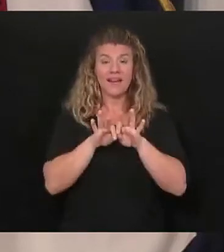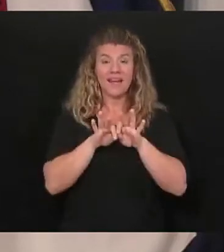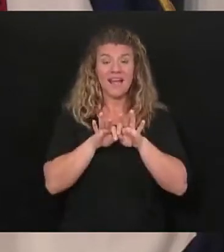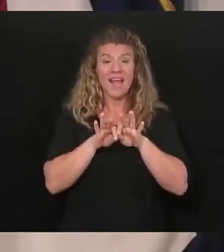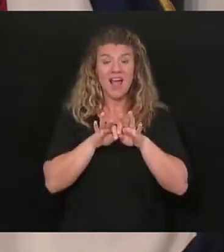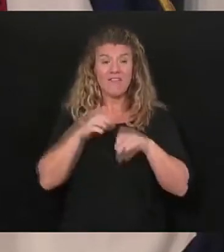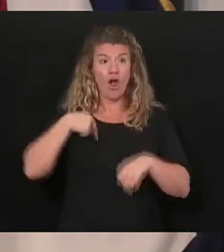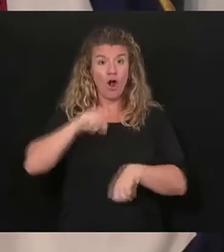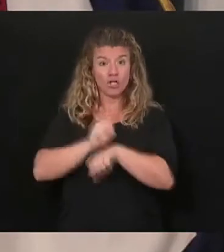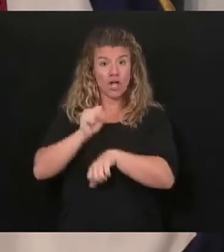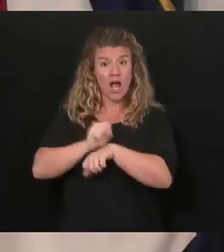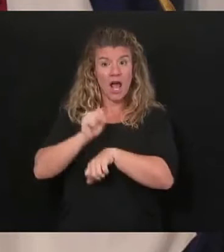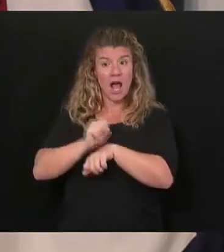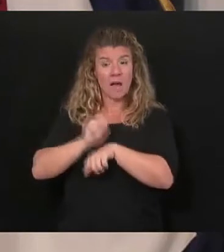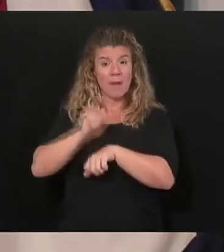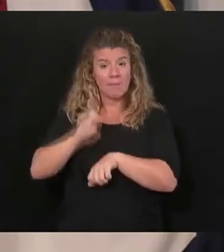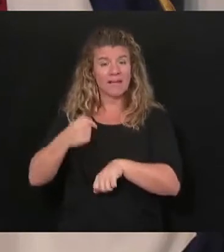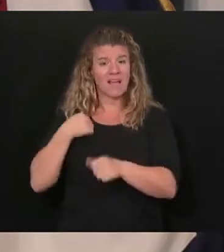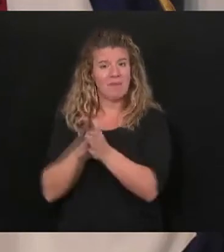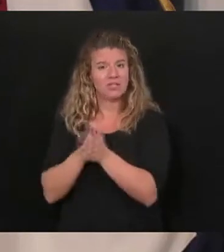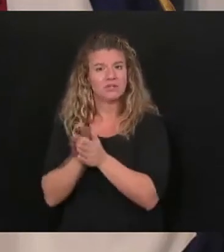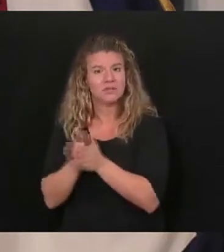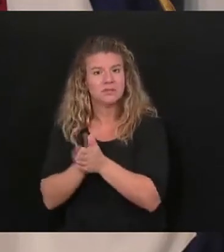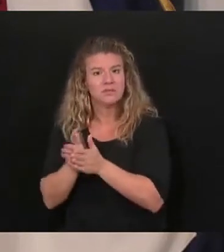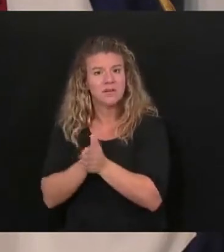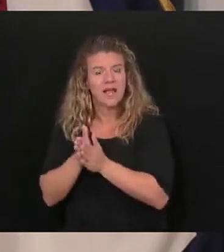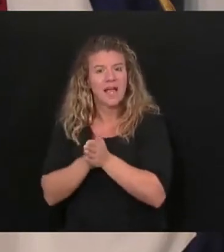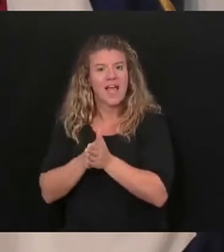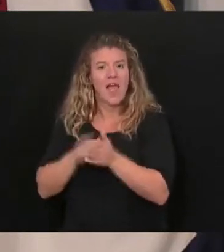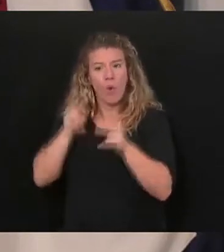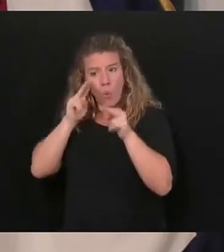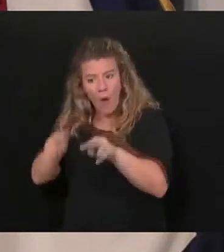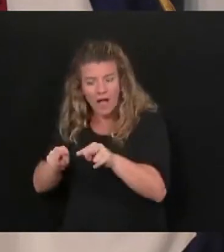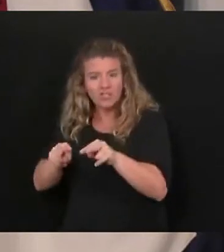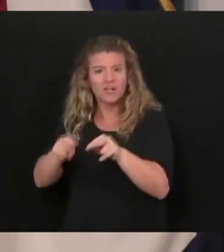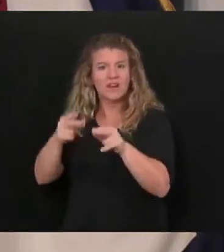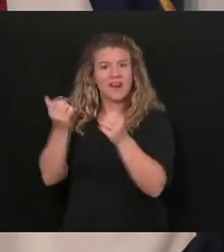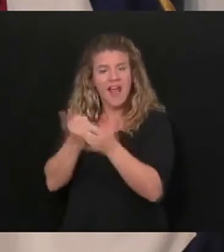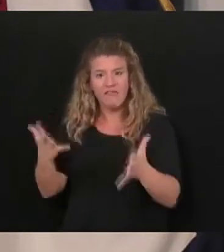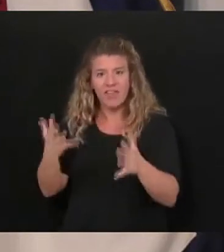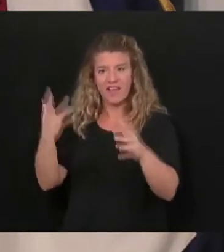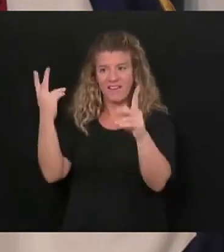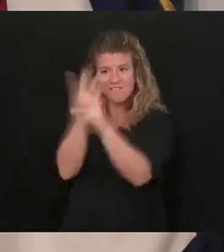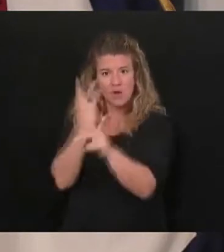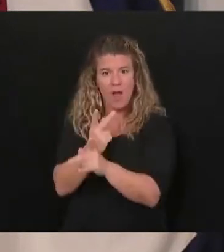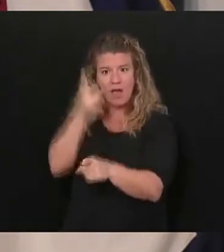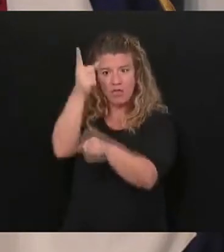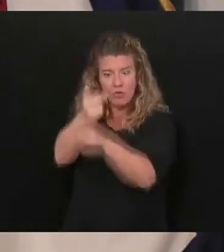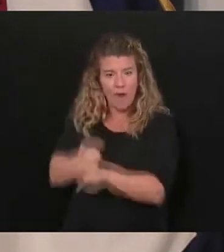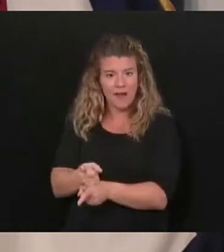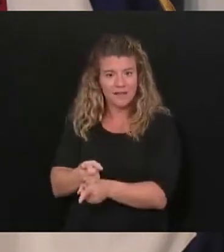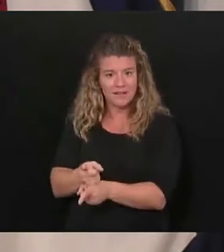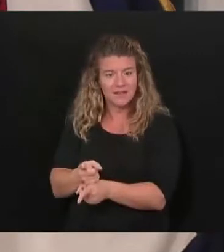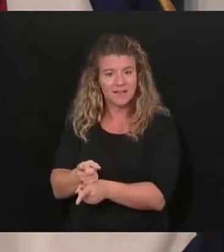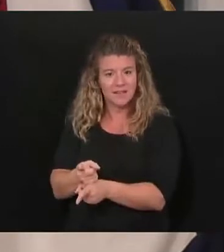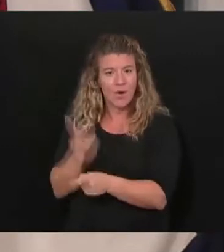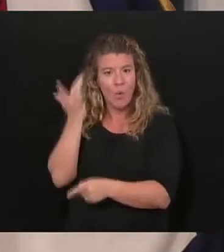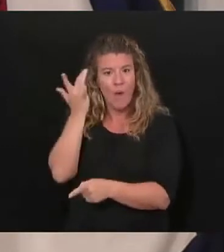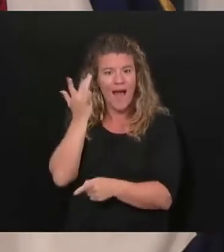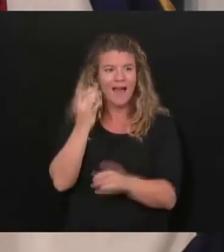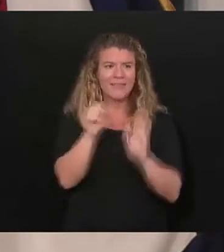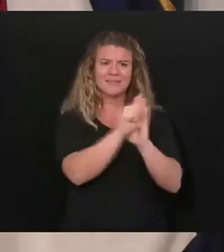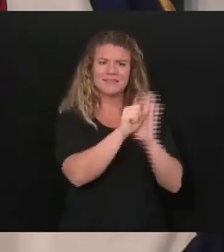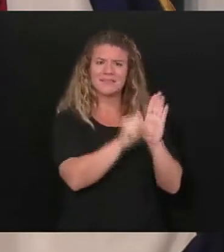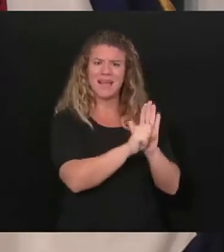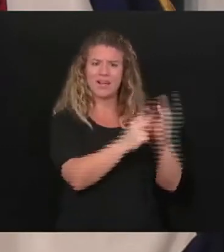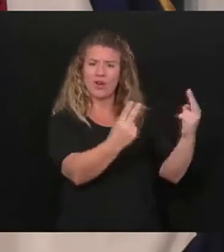what we're doing and we're not staying right on top of it, then mistakes happen. That's